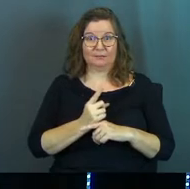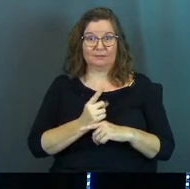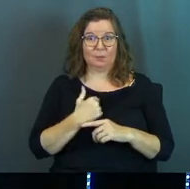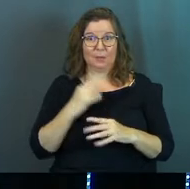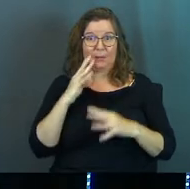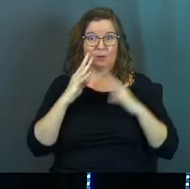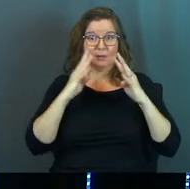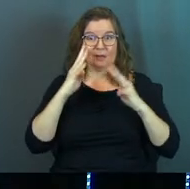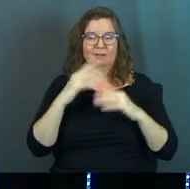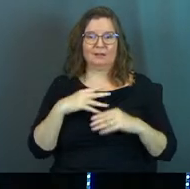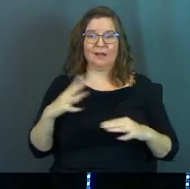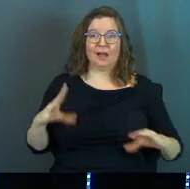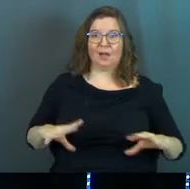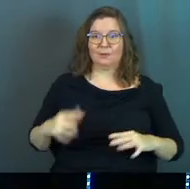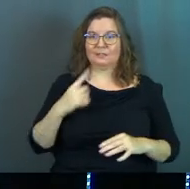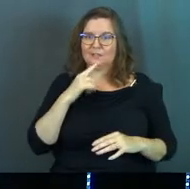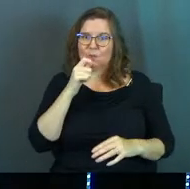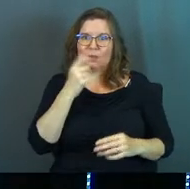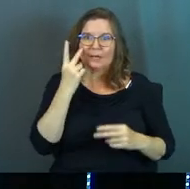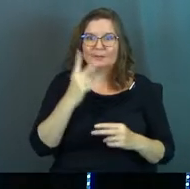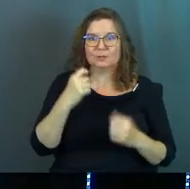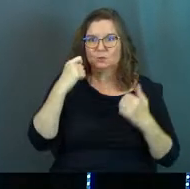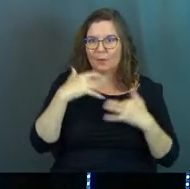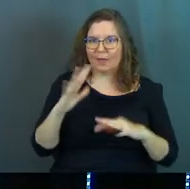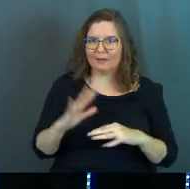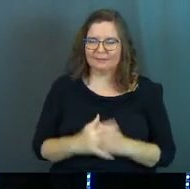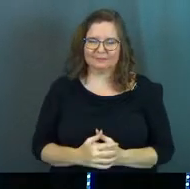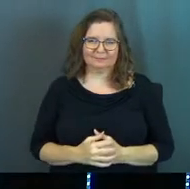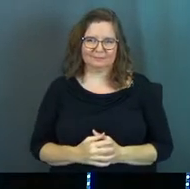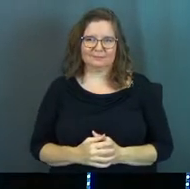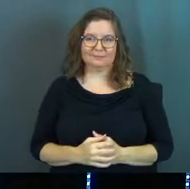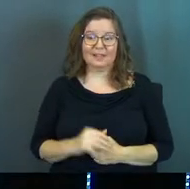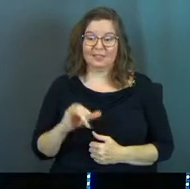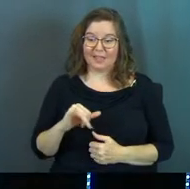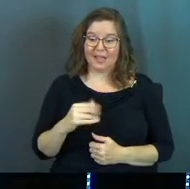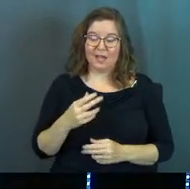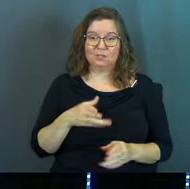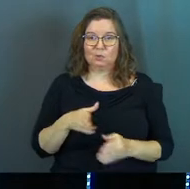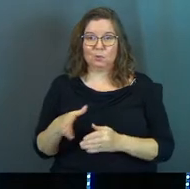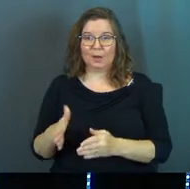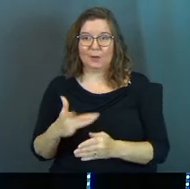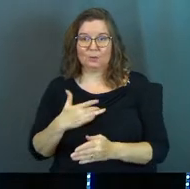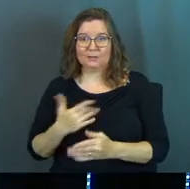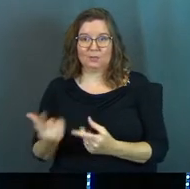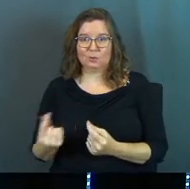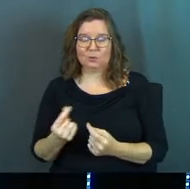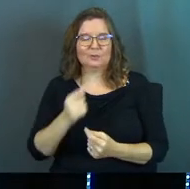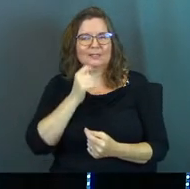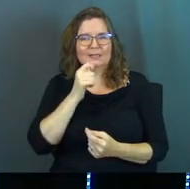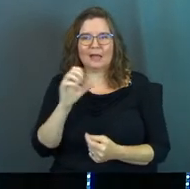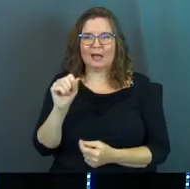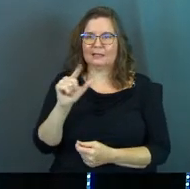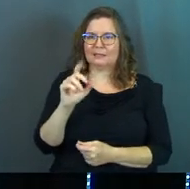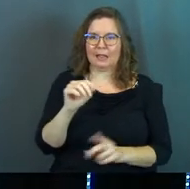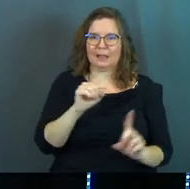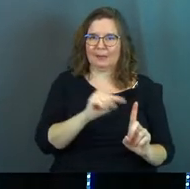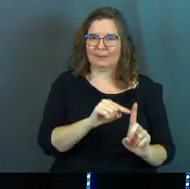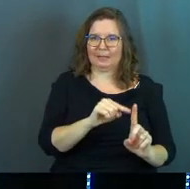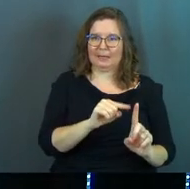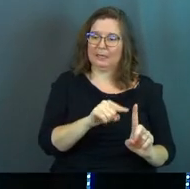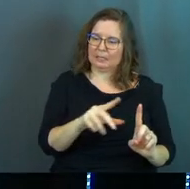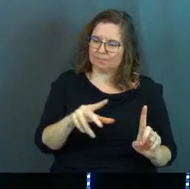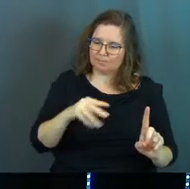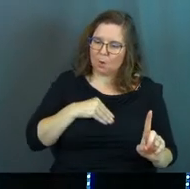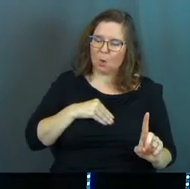fake it. We pretend. Hollywood tells us, don't let him see a sweat. Right? Like that's the route that we tend to go. Not Solomon. Solomon is